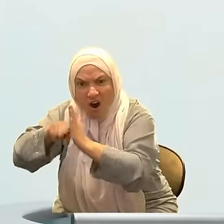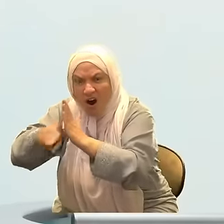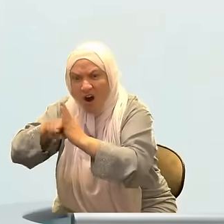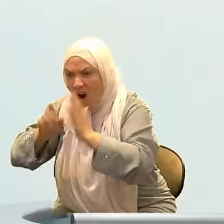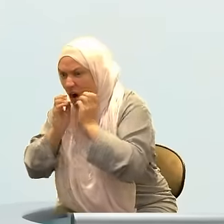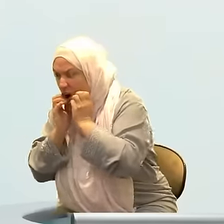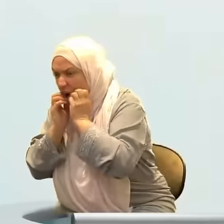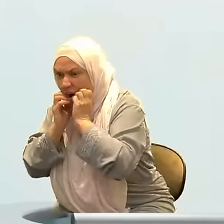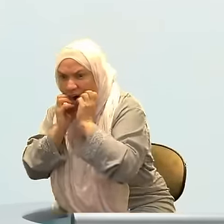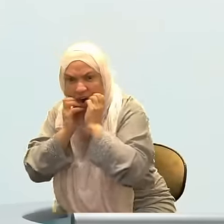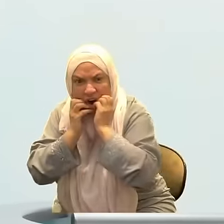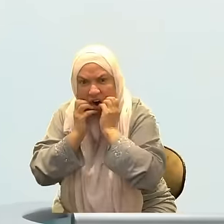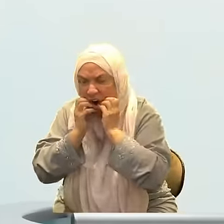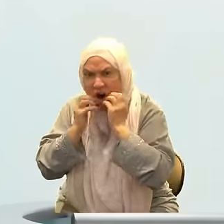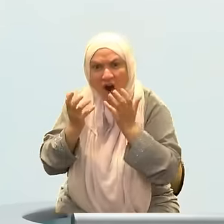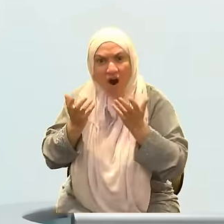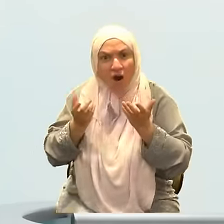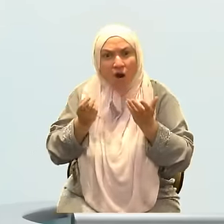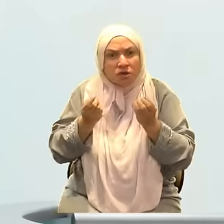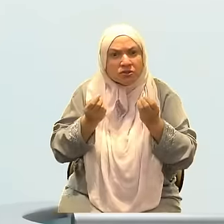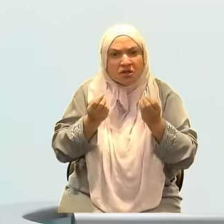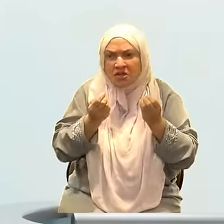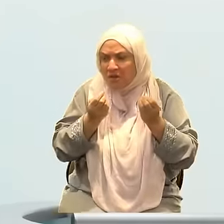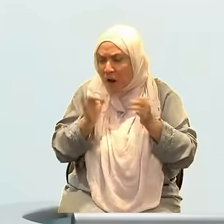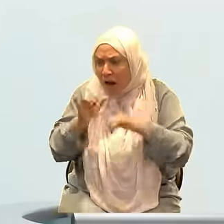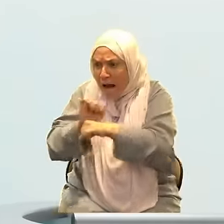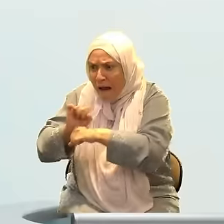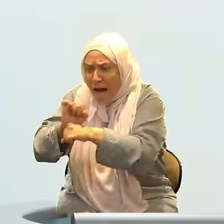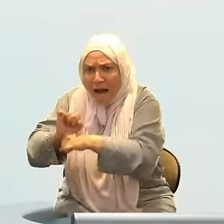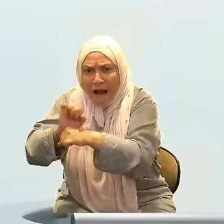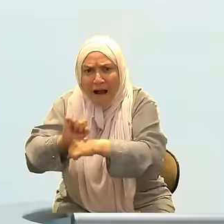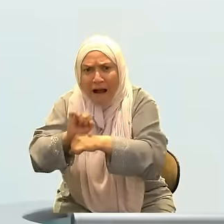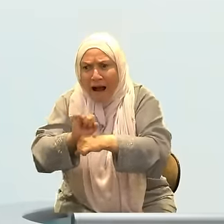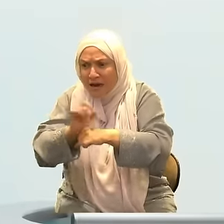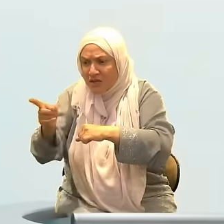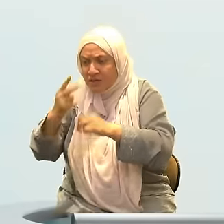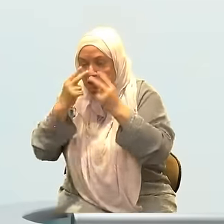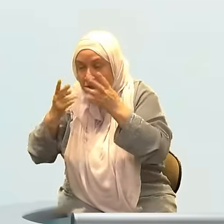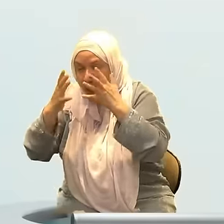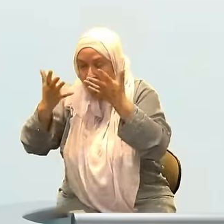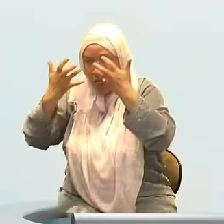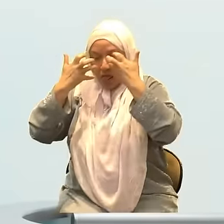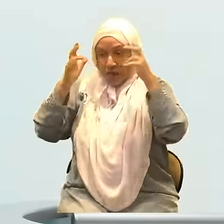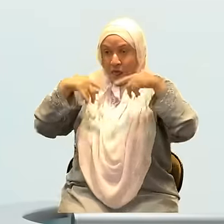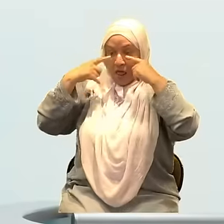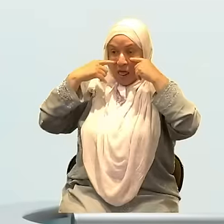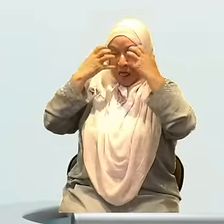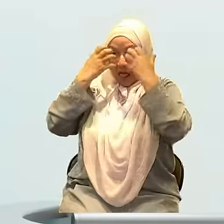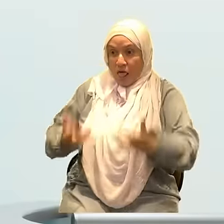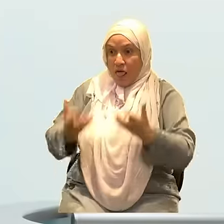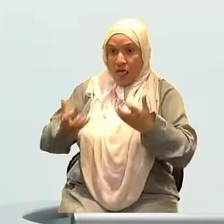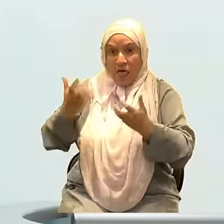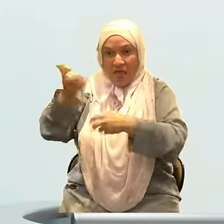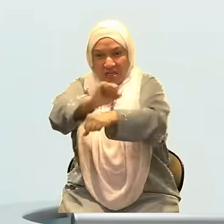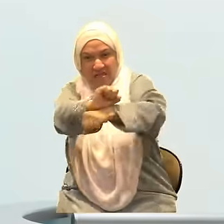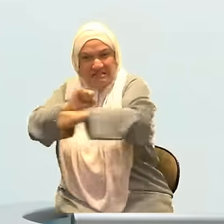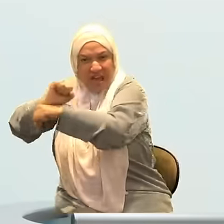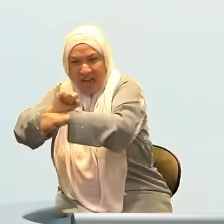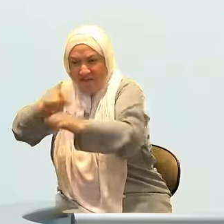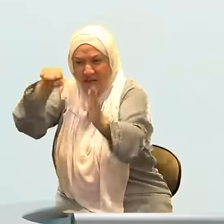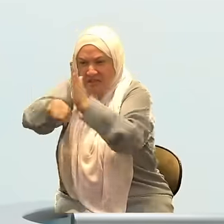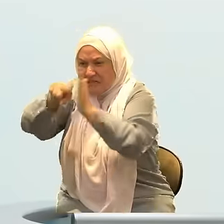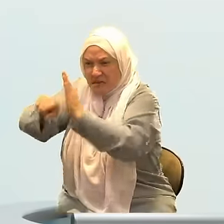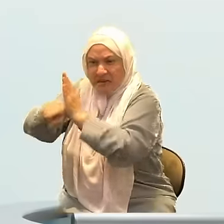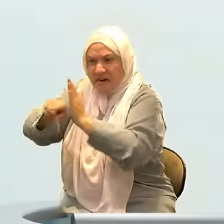into the streets. They're dragging them. They're beating their own brothers, their own cousins, torturing their own sisters. This is